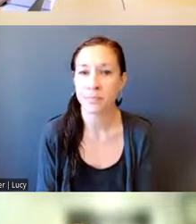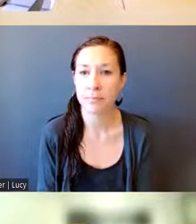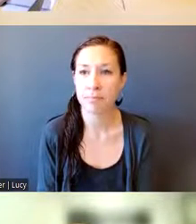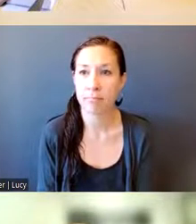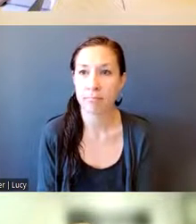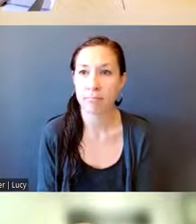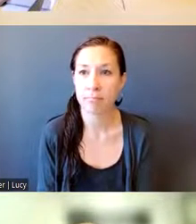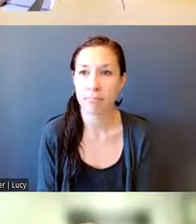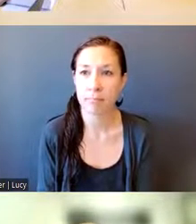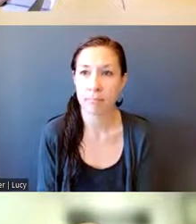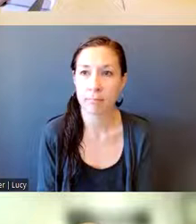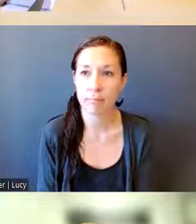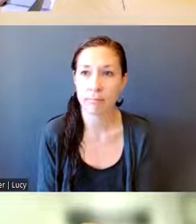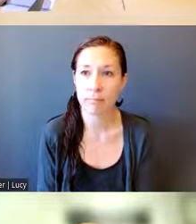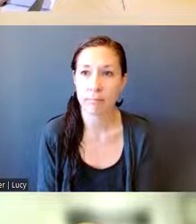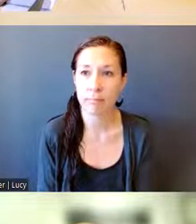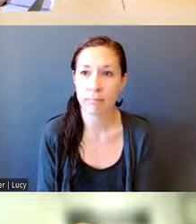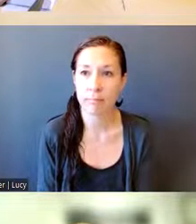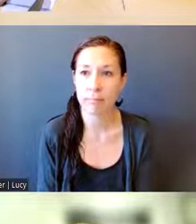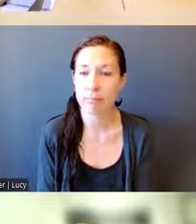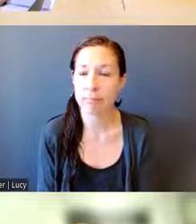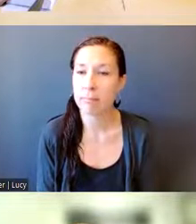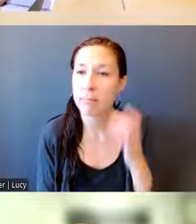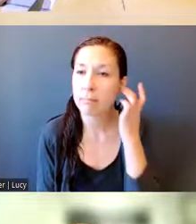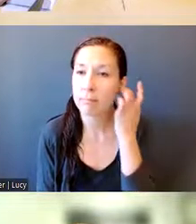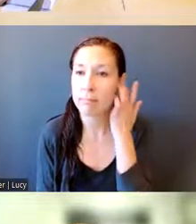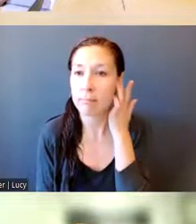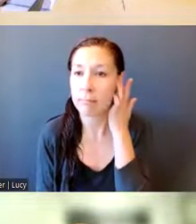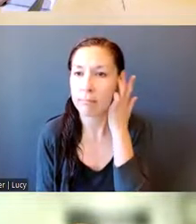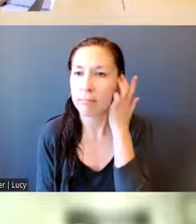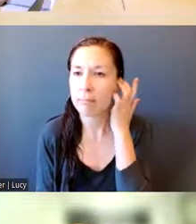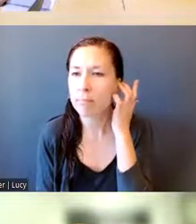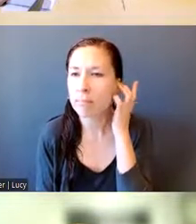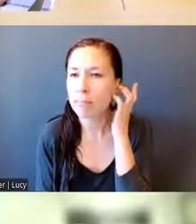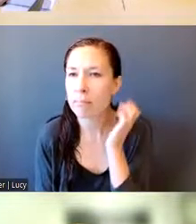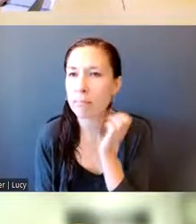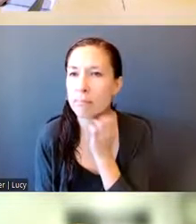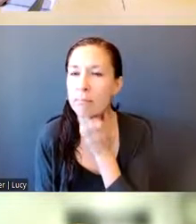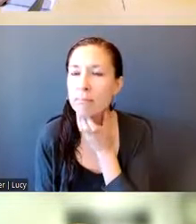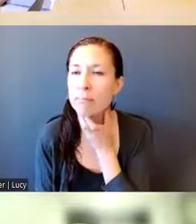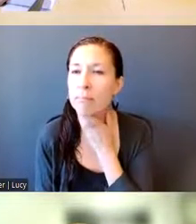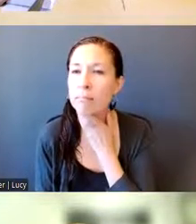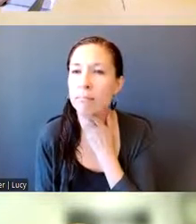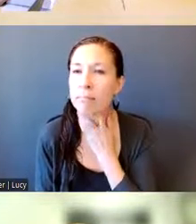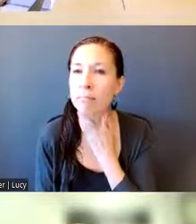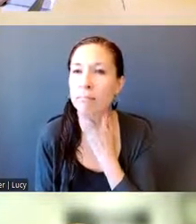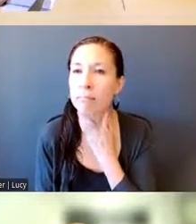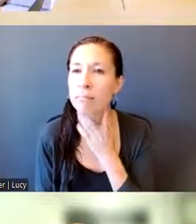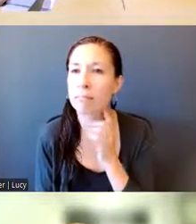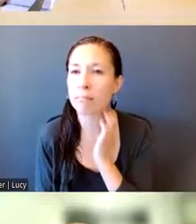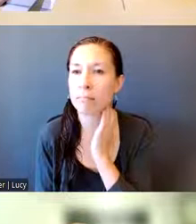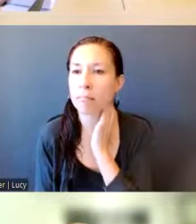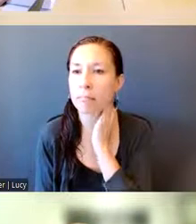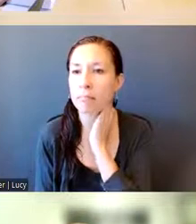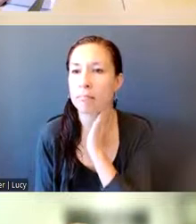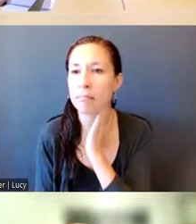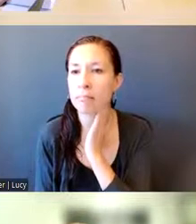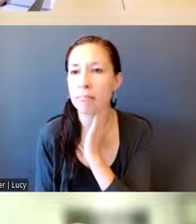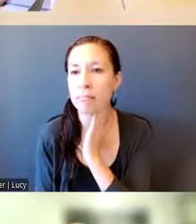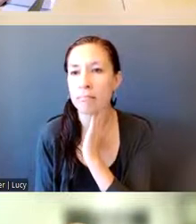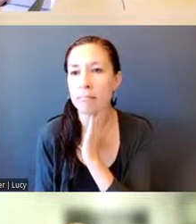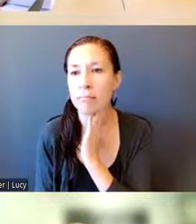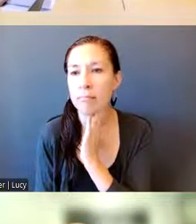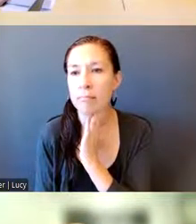a momentito, por favor, a que todos los intérpretes hagan el anuncio en su idioma. Luego van a seleccionar el idioma que desea, porque tenemos varios esta